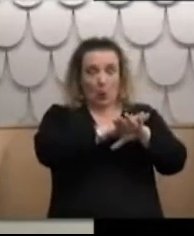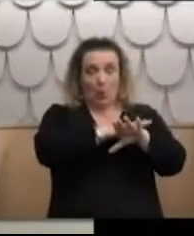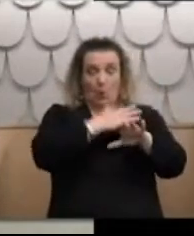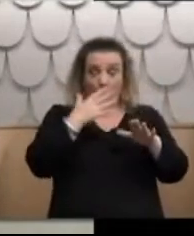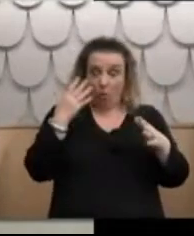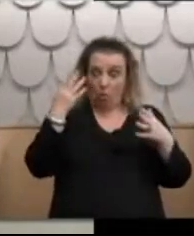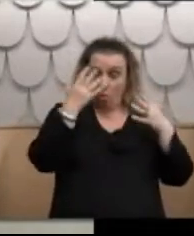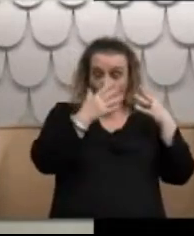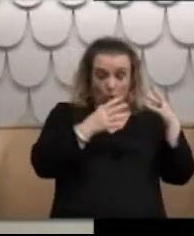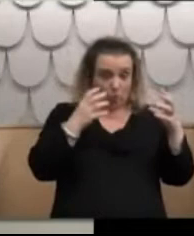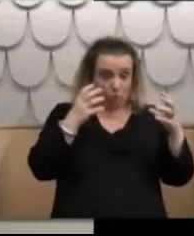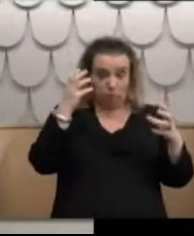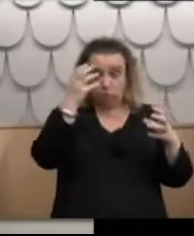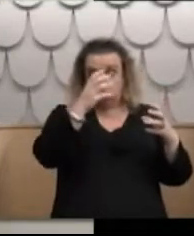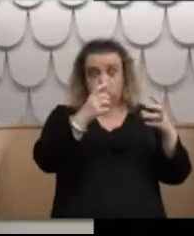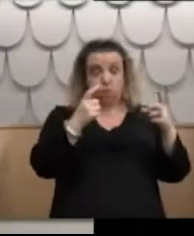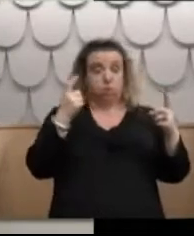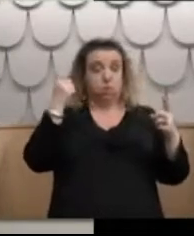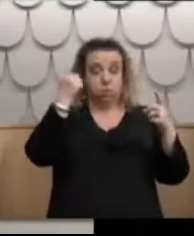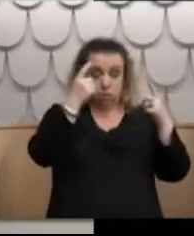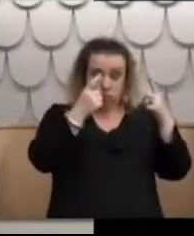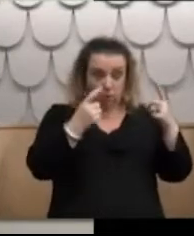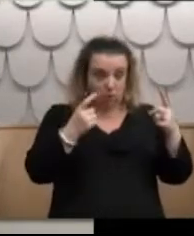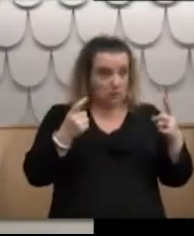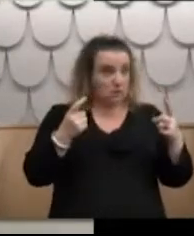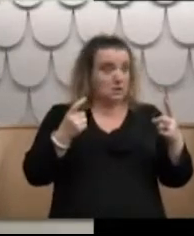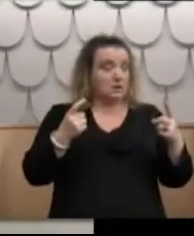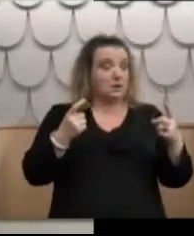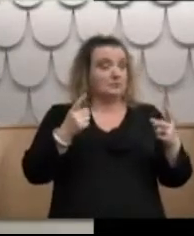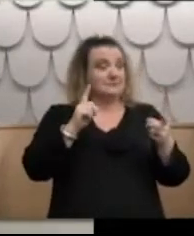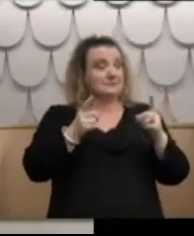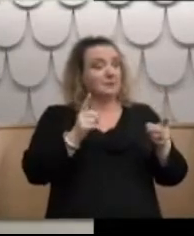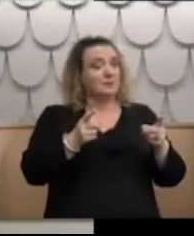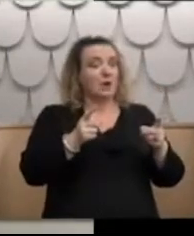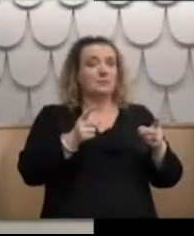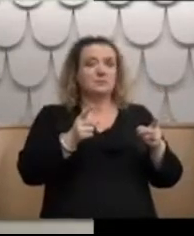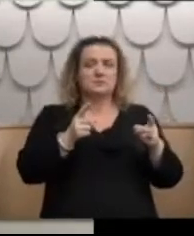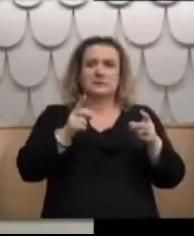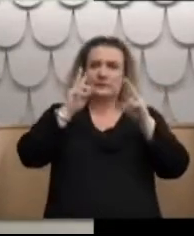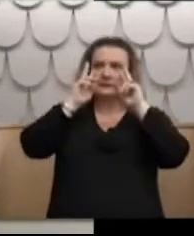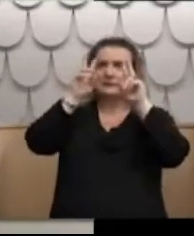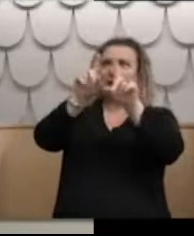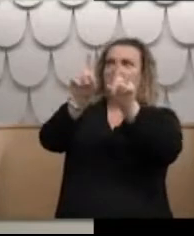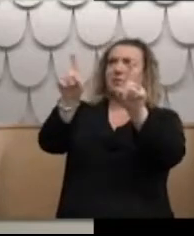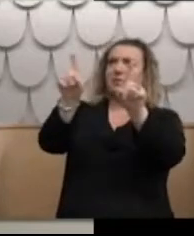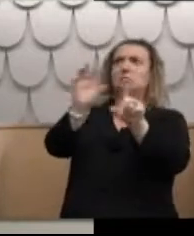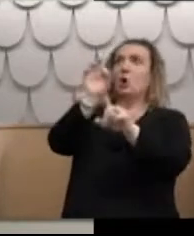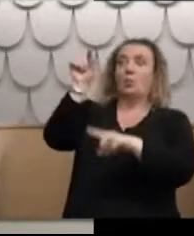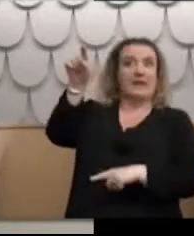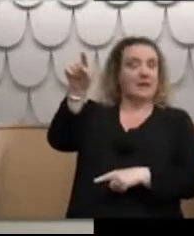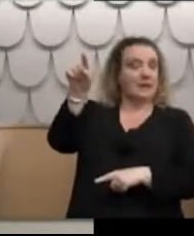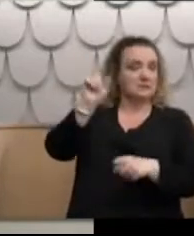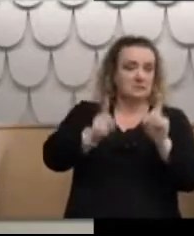I was spaced out after being given them. And sometimes I would hallucinate I was in a netherworld.